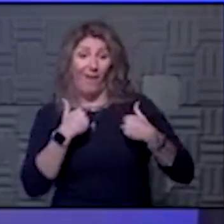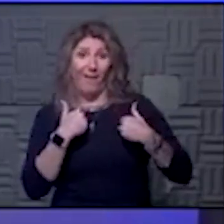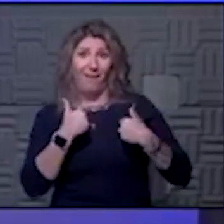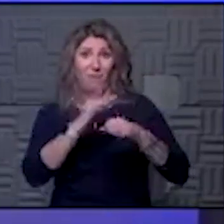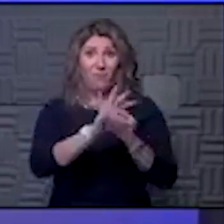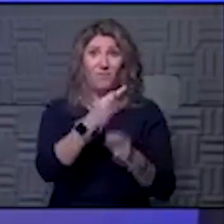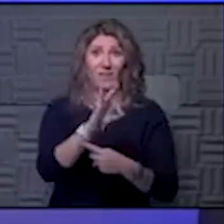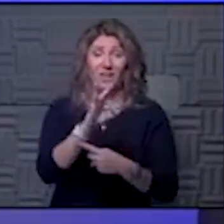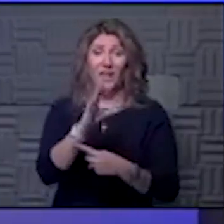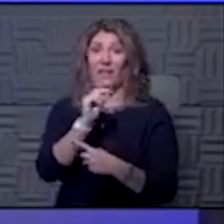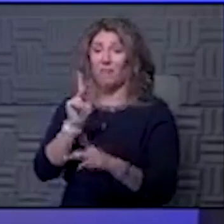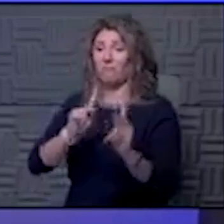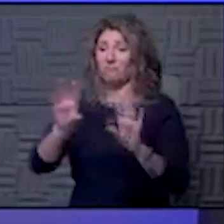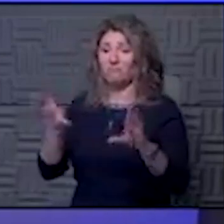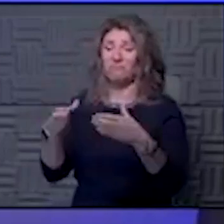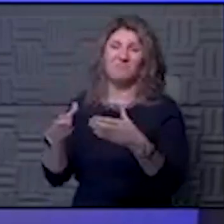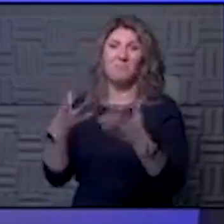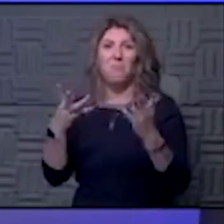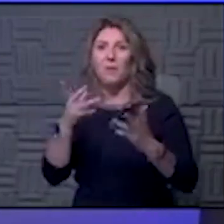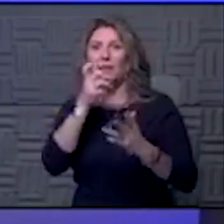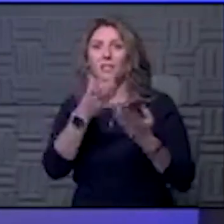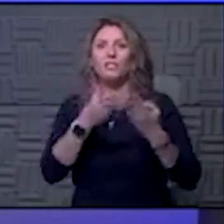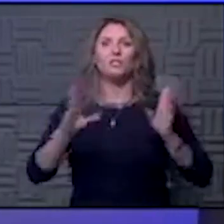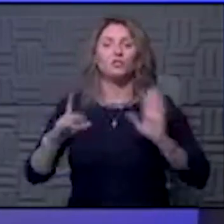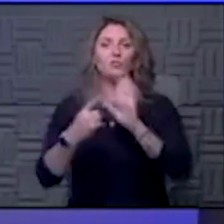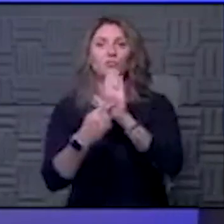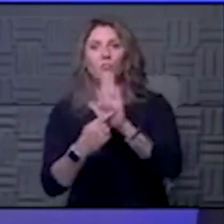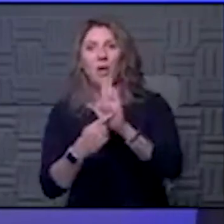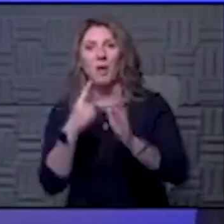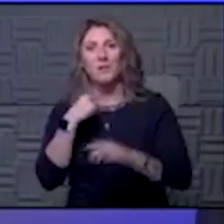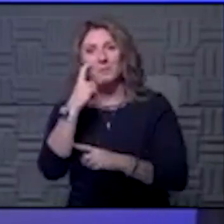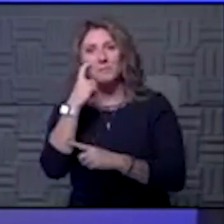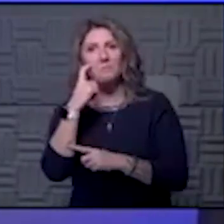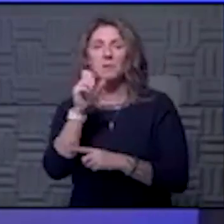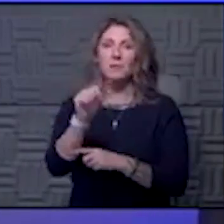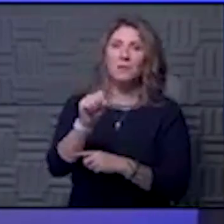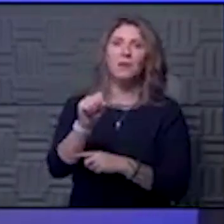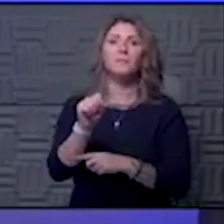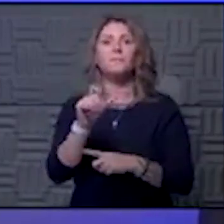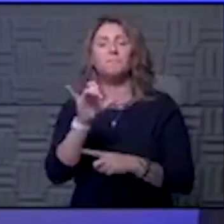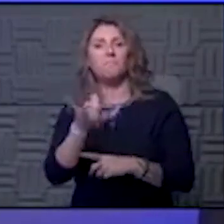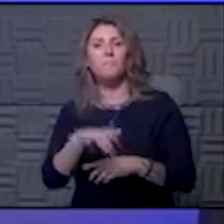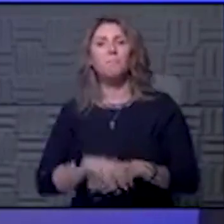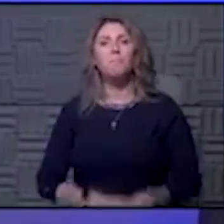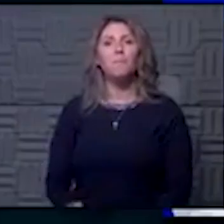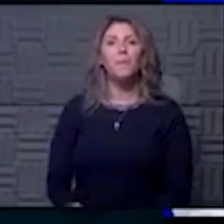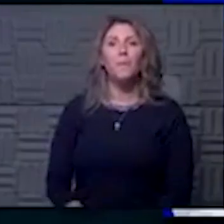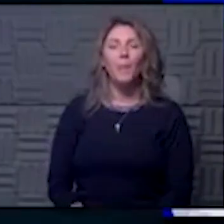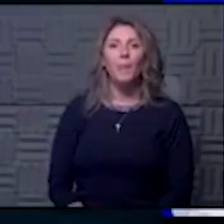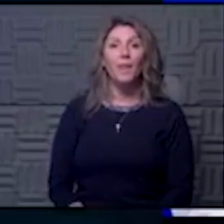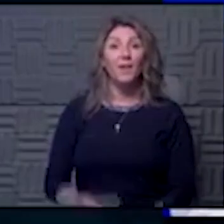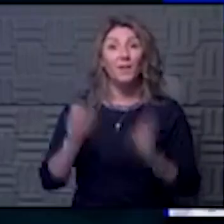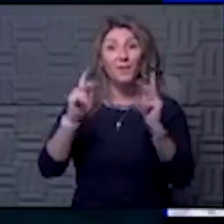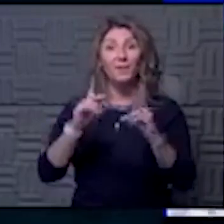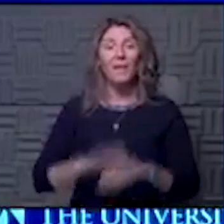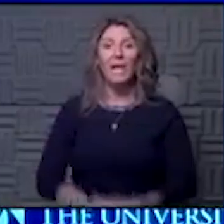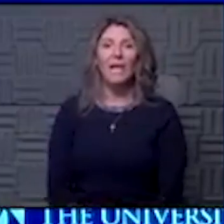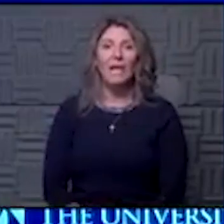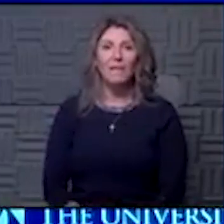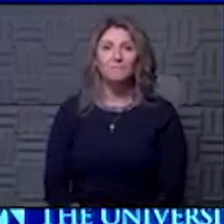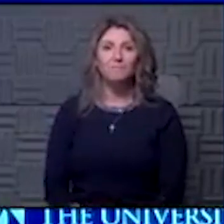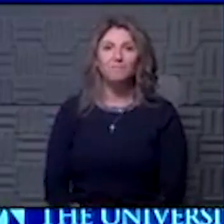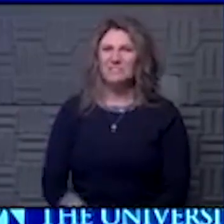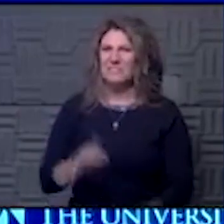not fit the general mode of the population with respect to vaccine efficacy. Yeah. Okay. Okay.